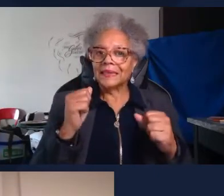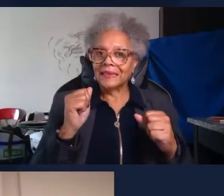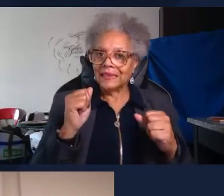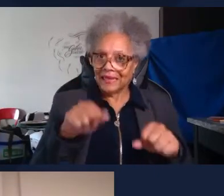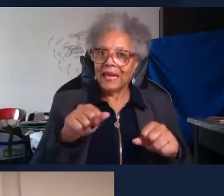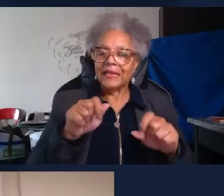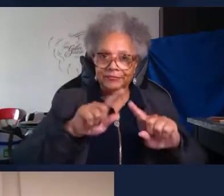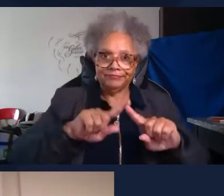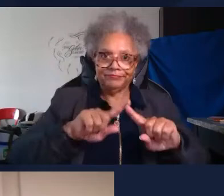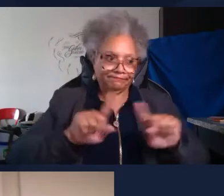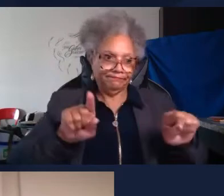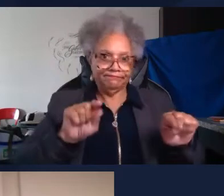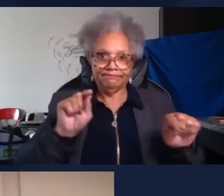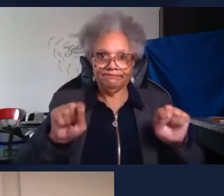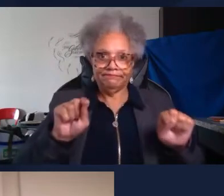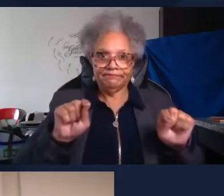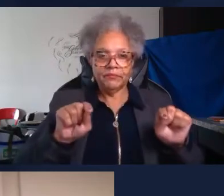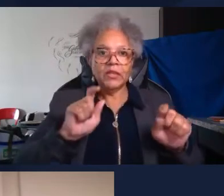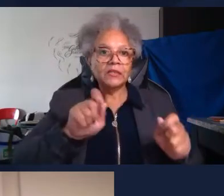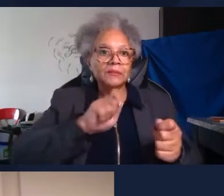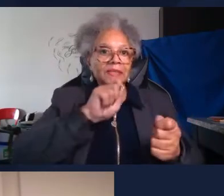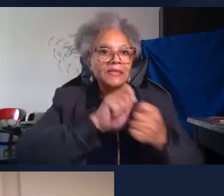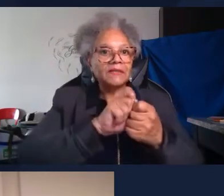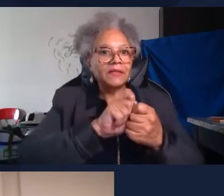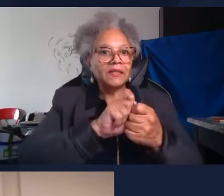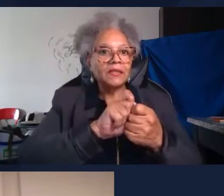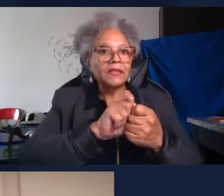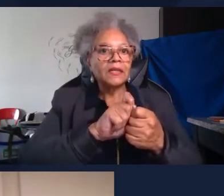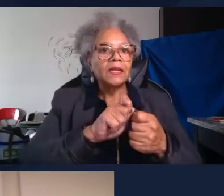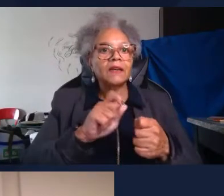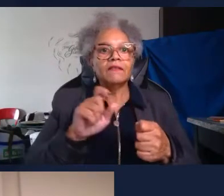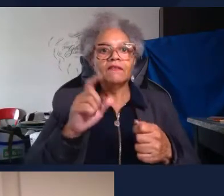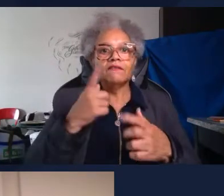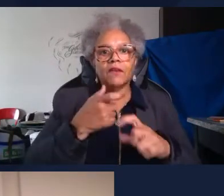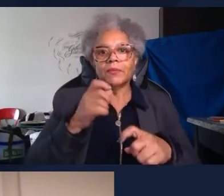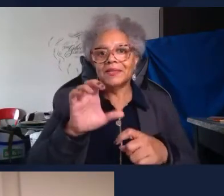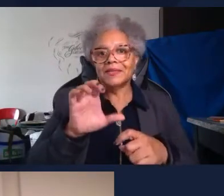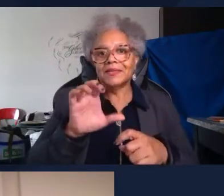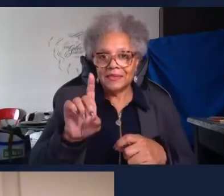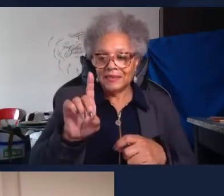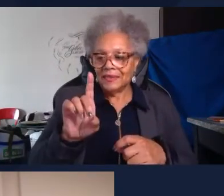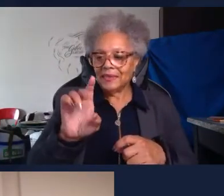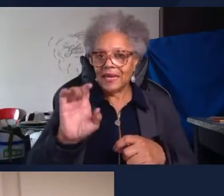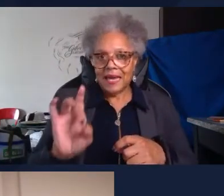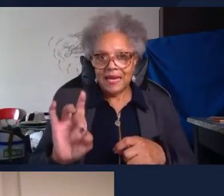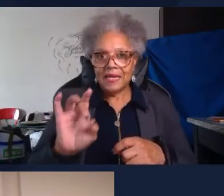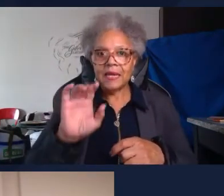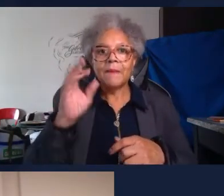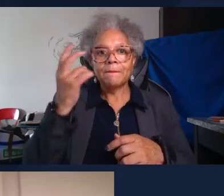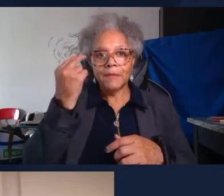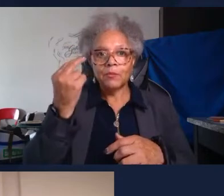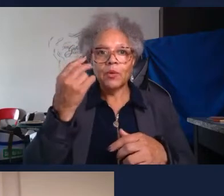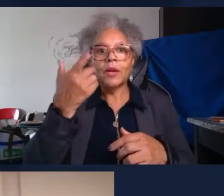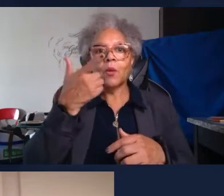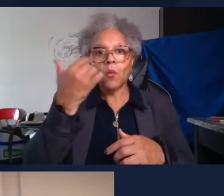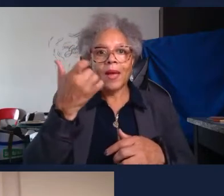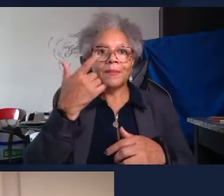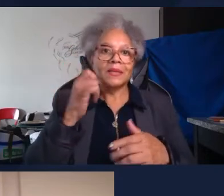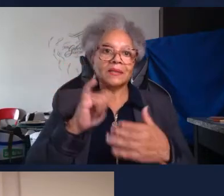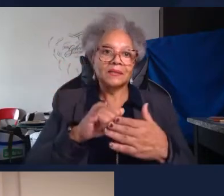or specifically tell the role of CD8 memory from the antibodies because they also play